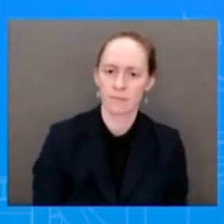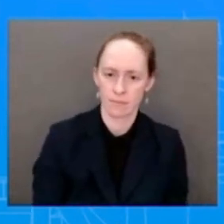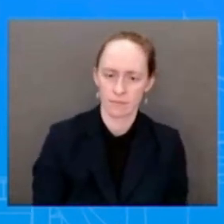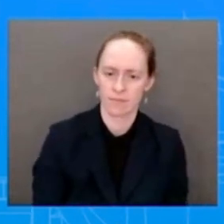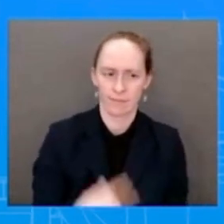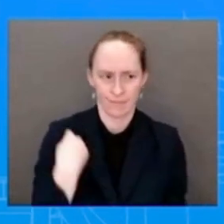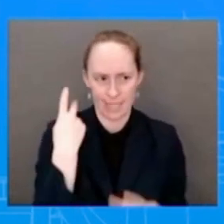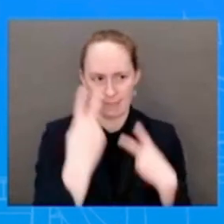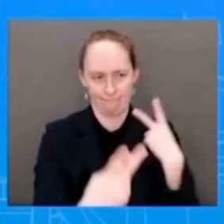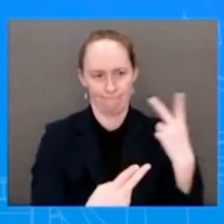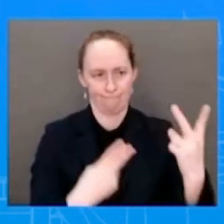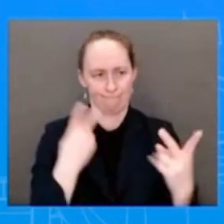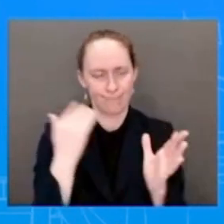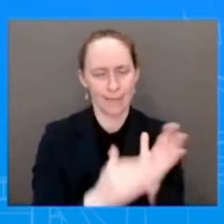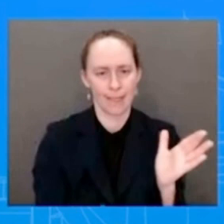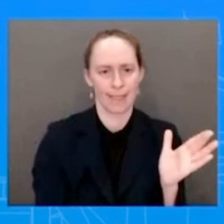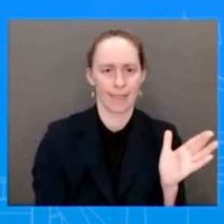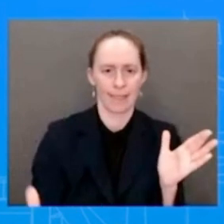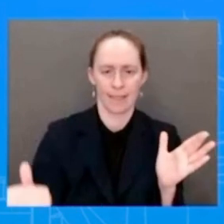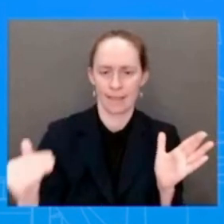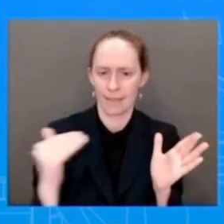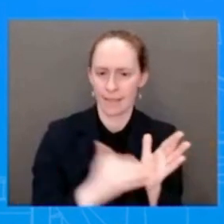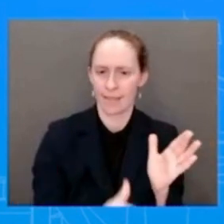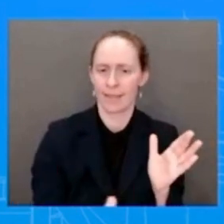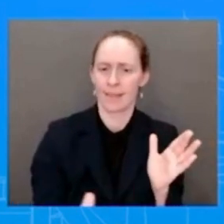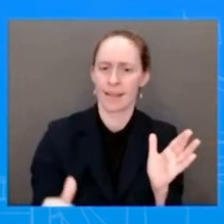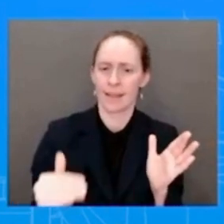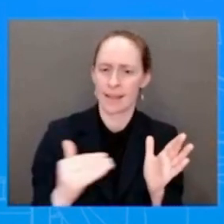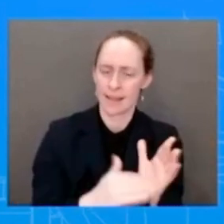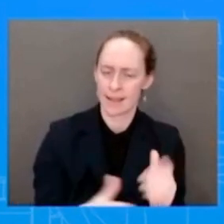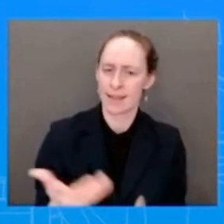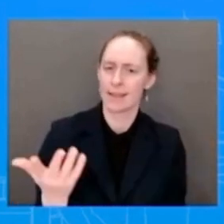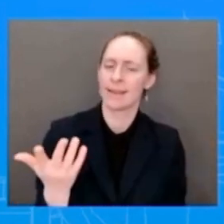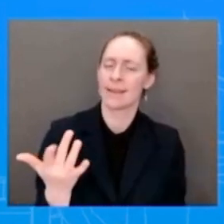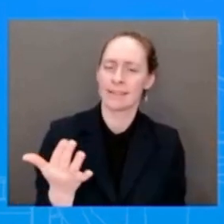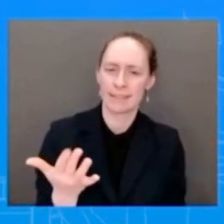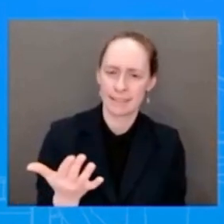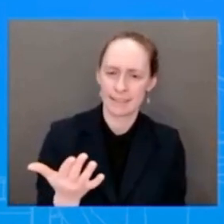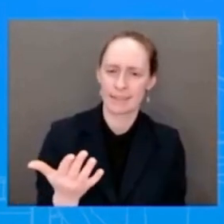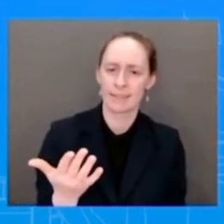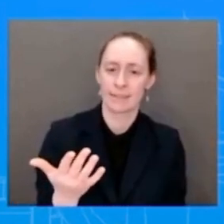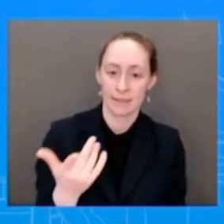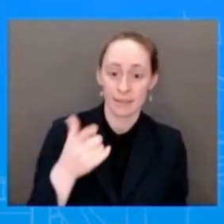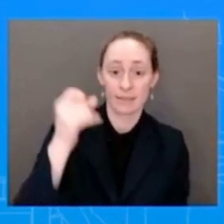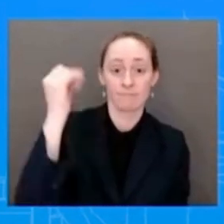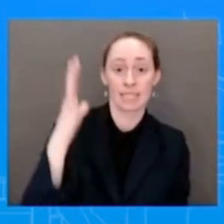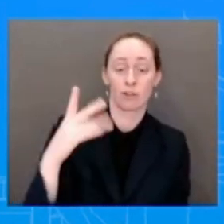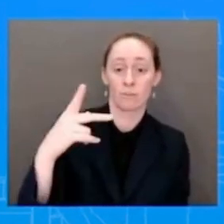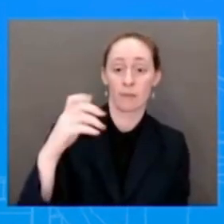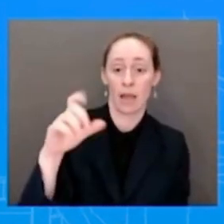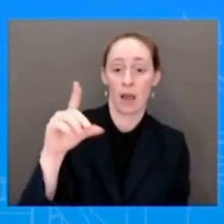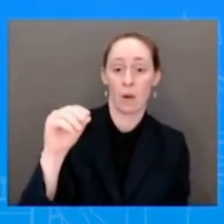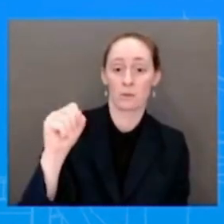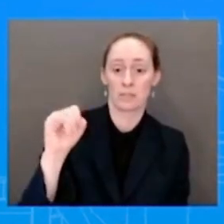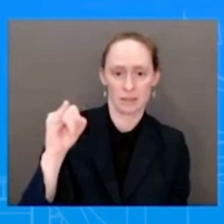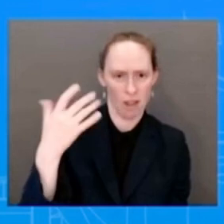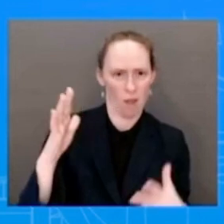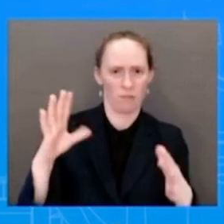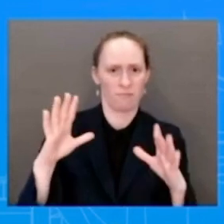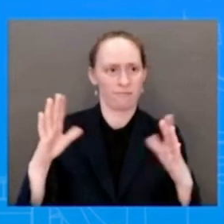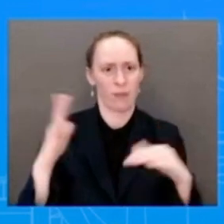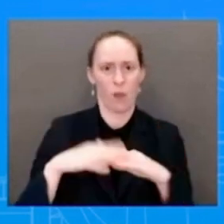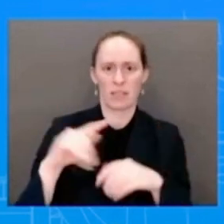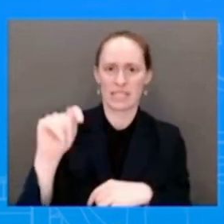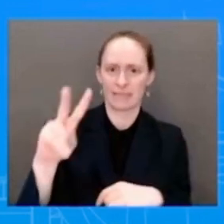that Speaker Pelosi has said that on TV most recently. But again, what we are asking for is what's their